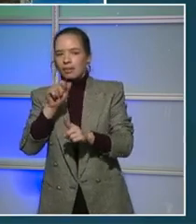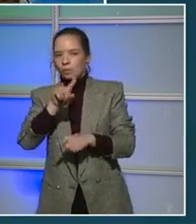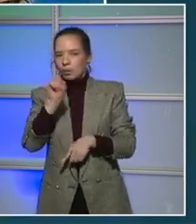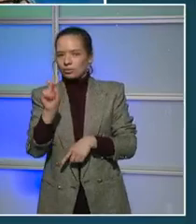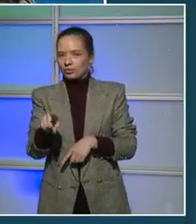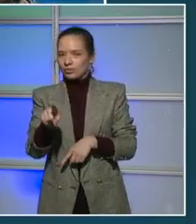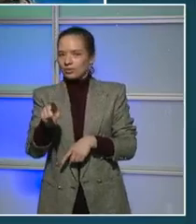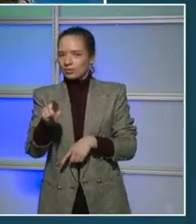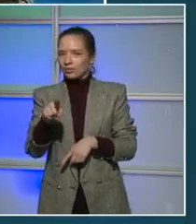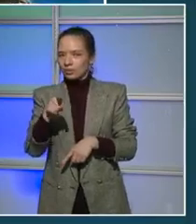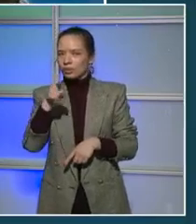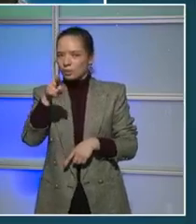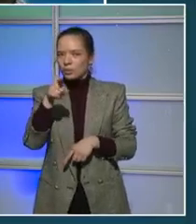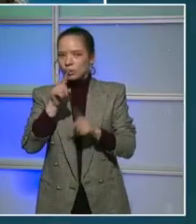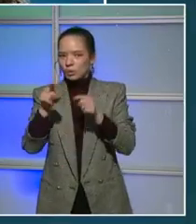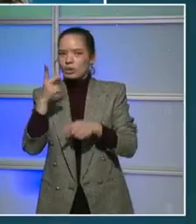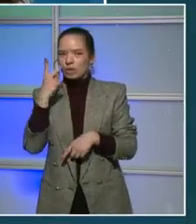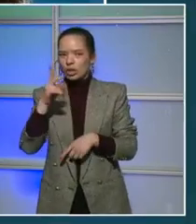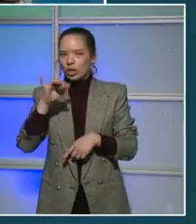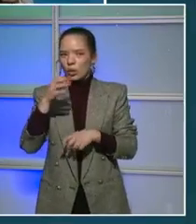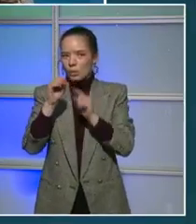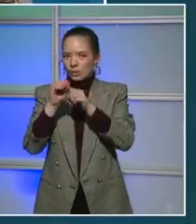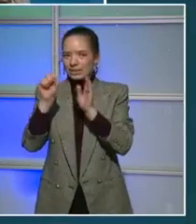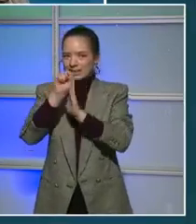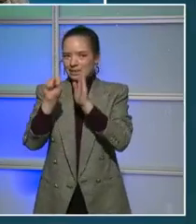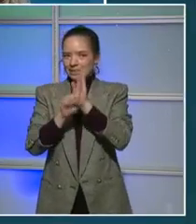services. Oh, H.